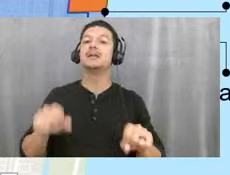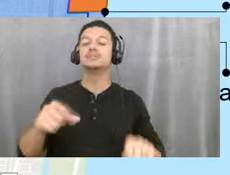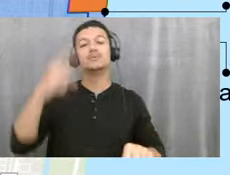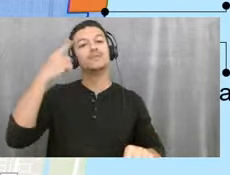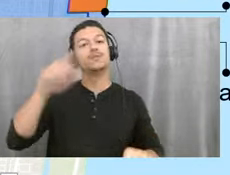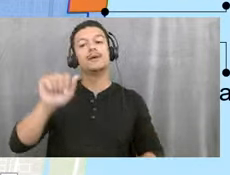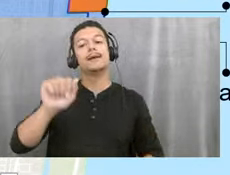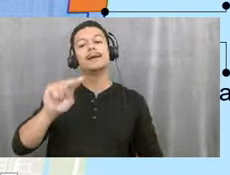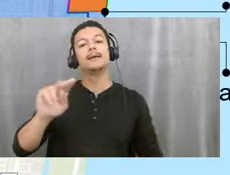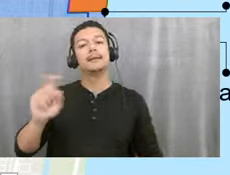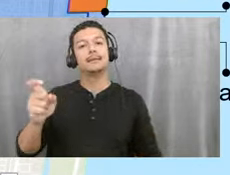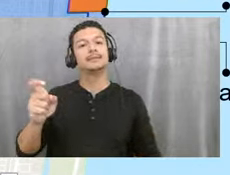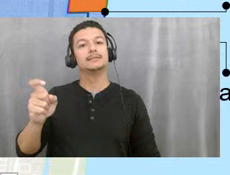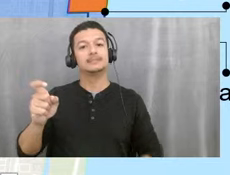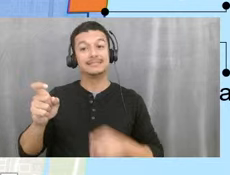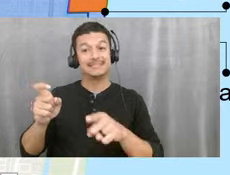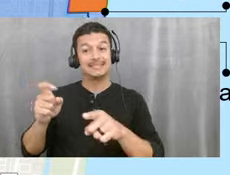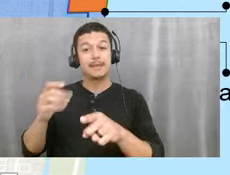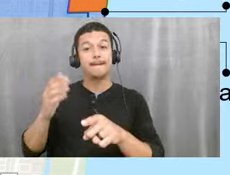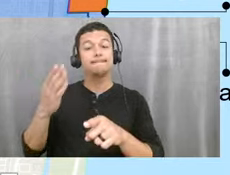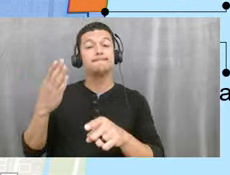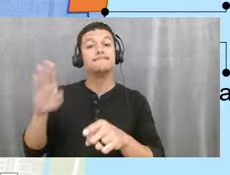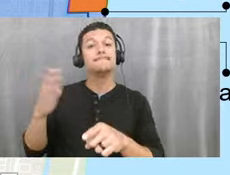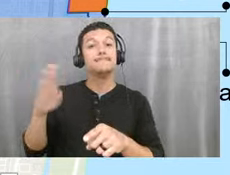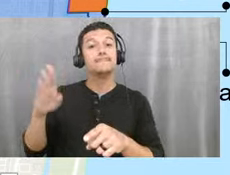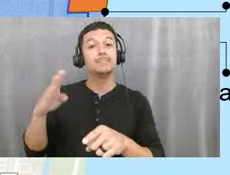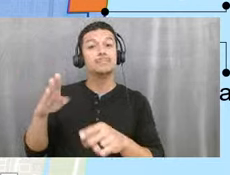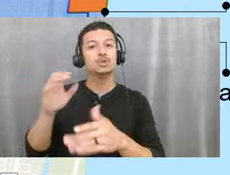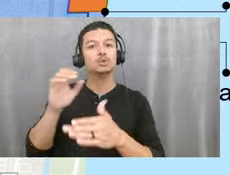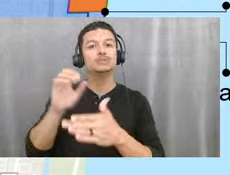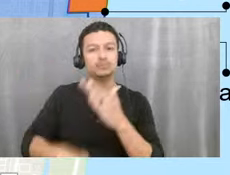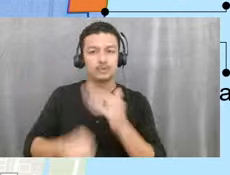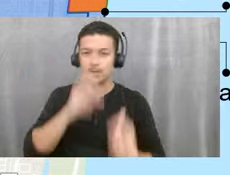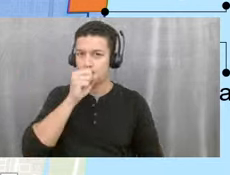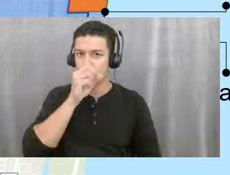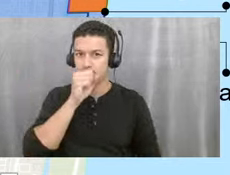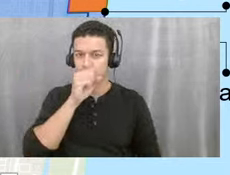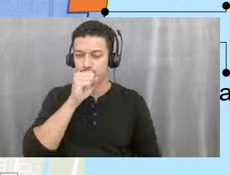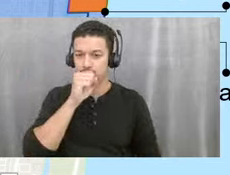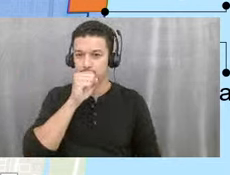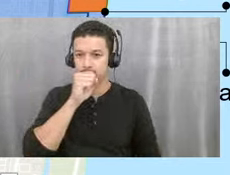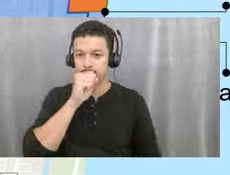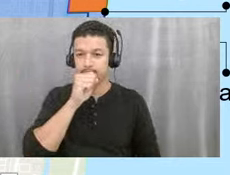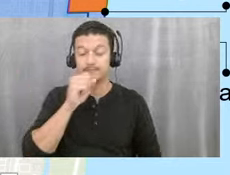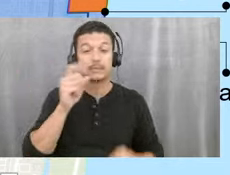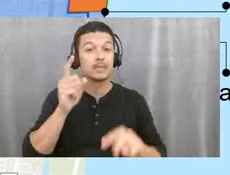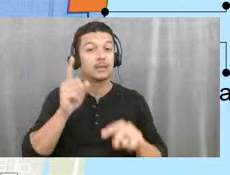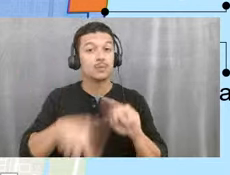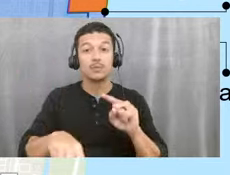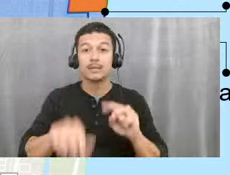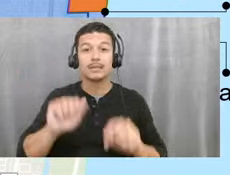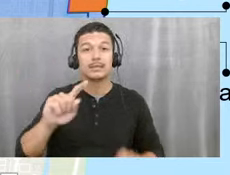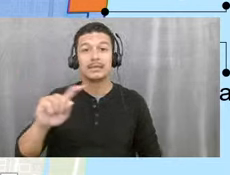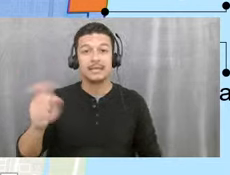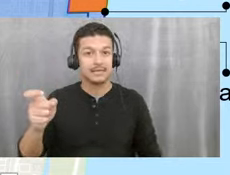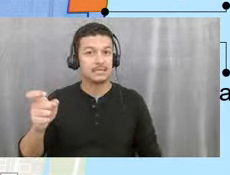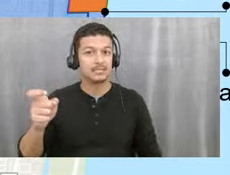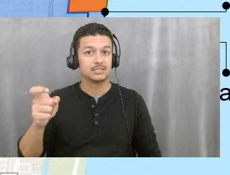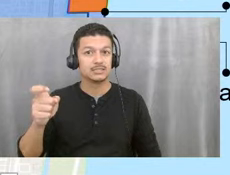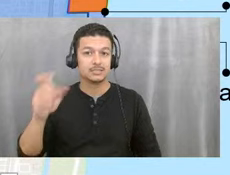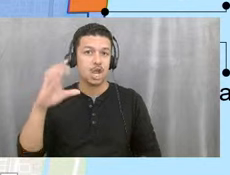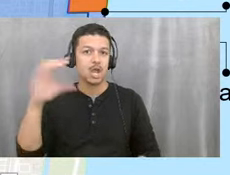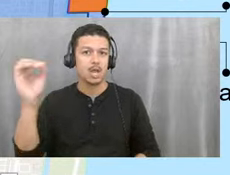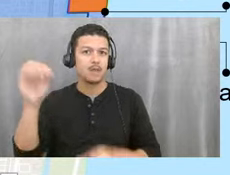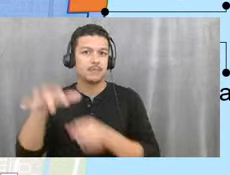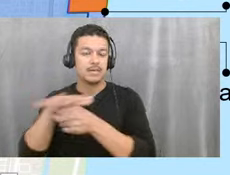everything in blue minus what's in orange. So we cannot annex incorporated areas. So that excludes